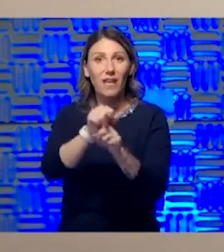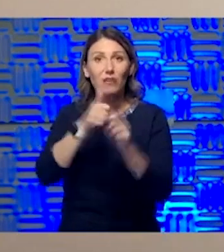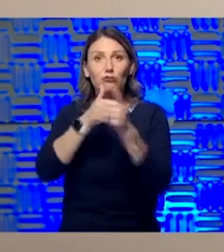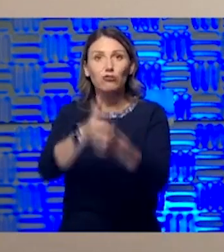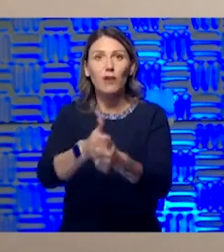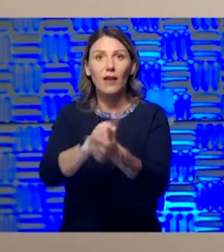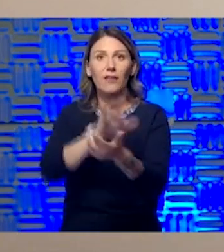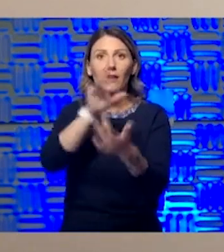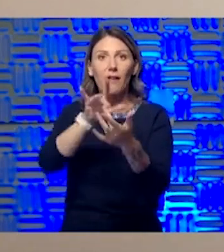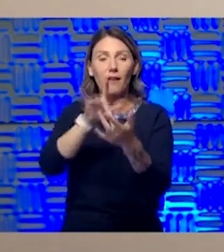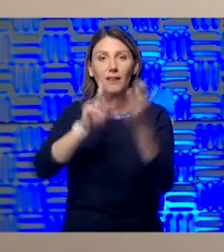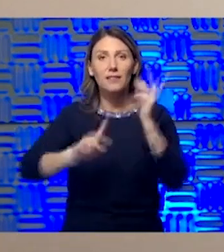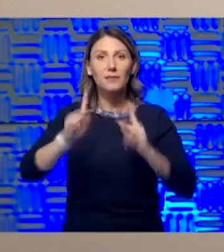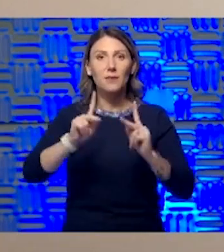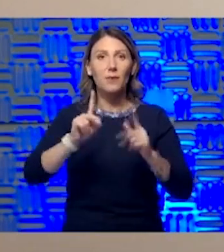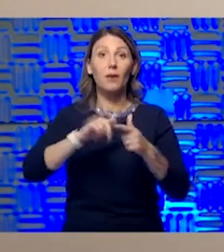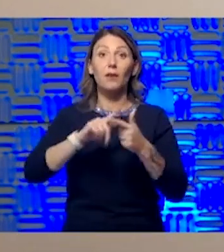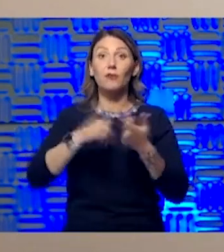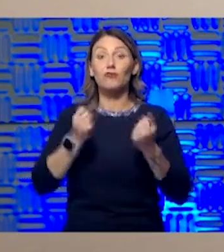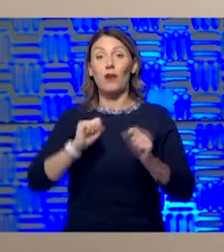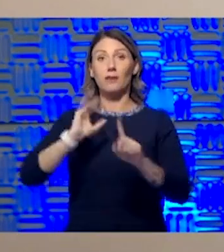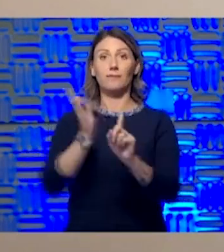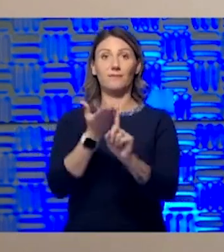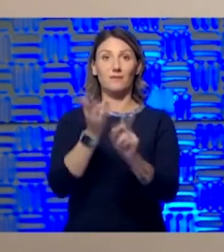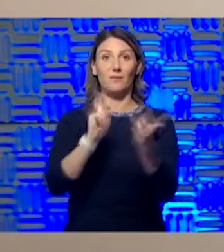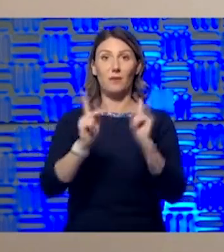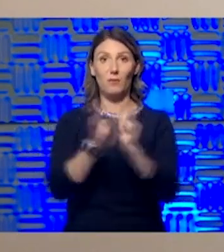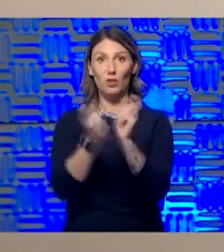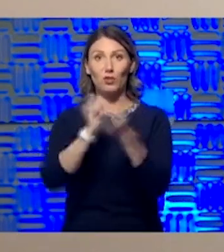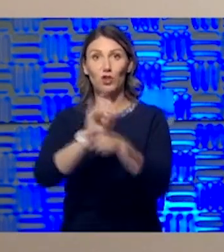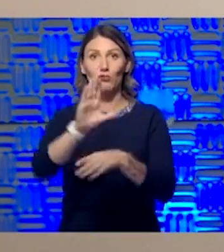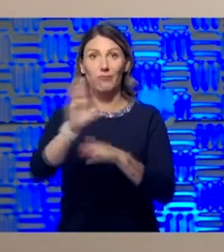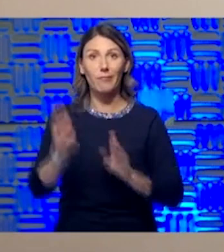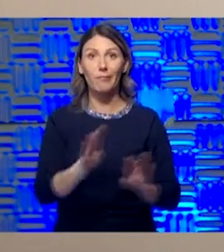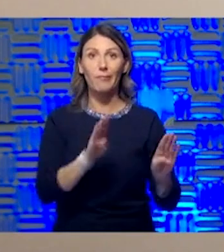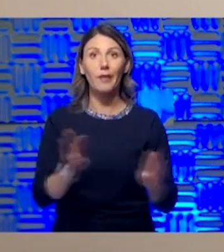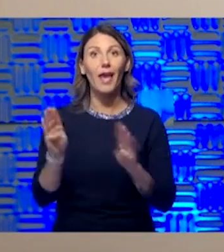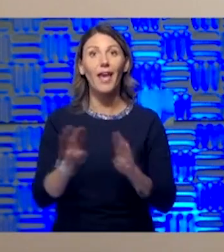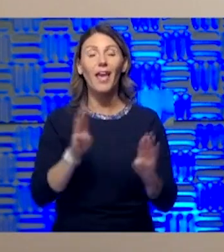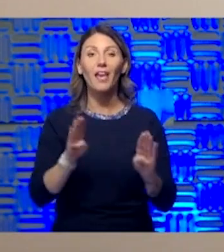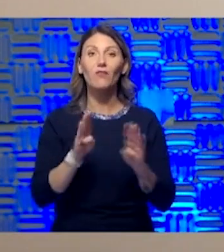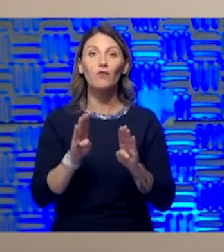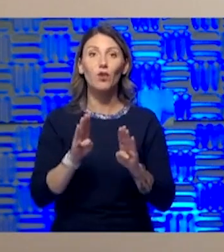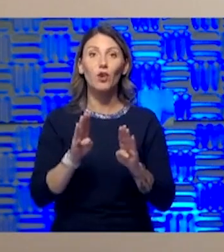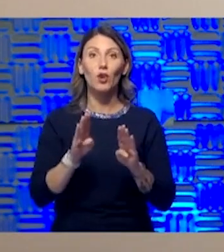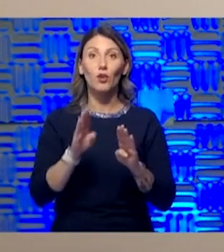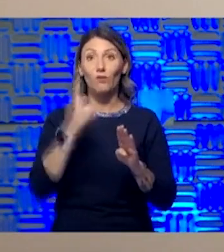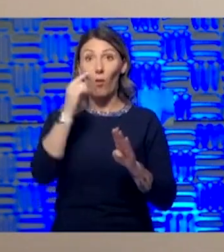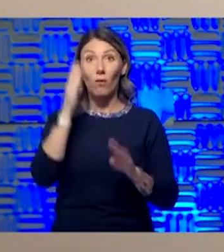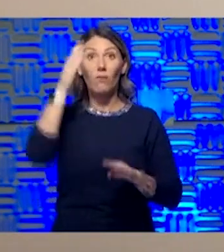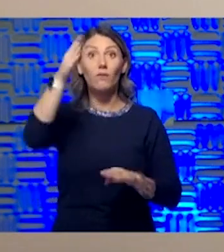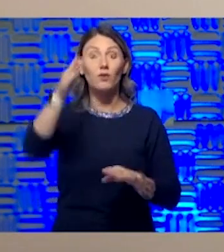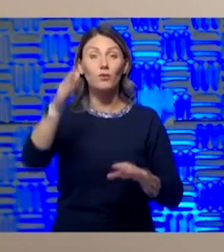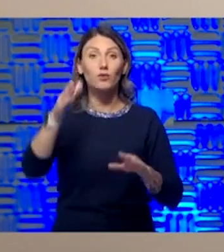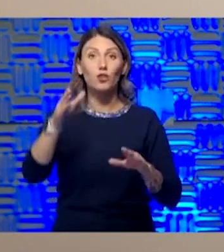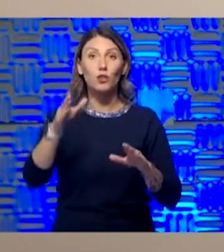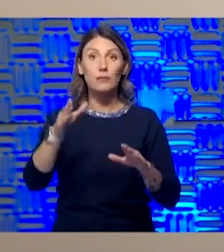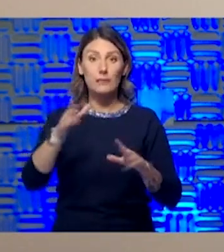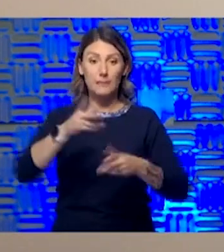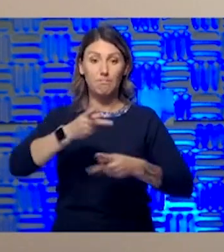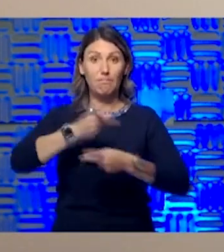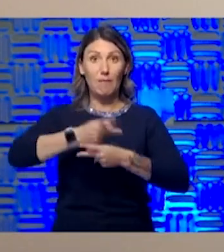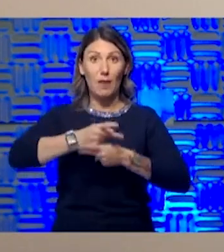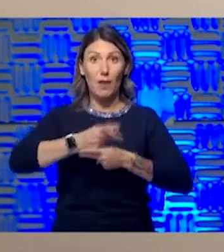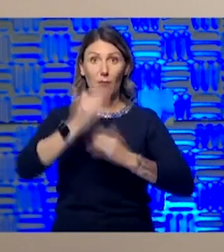of those folks. And then we're trying to convince people to change their behaviors long term to contain this pandemic. I think